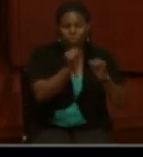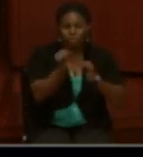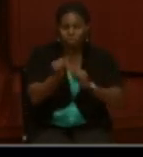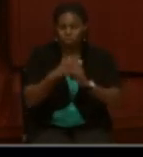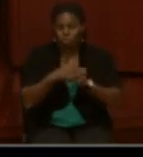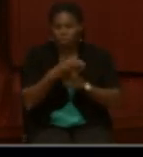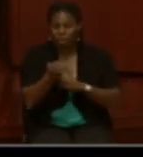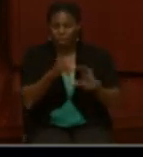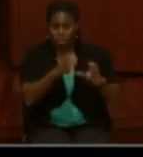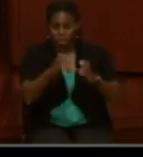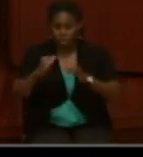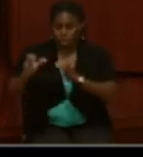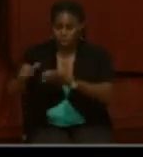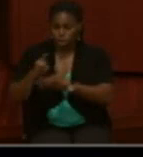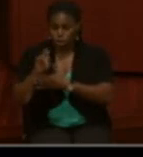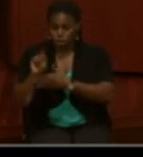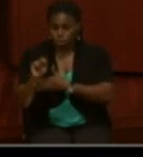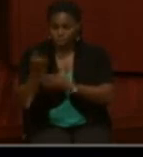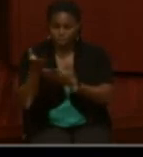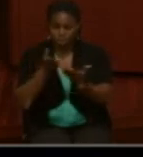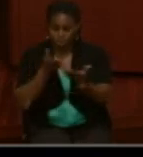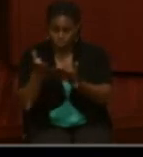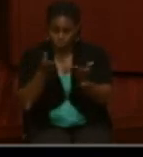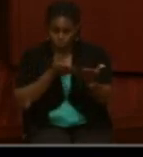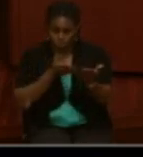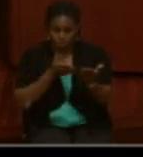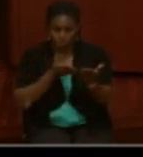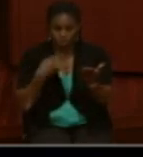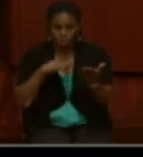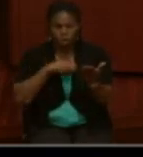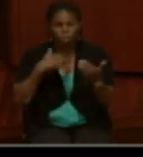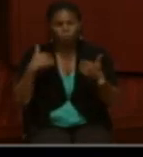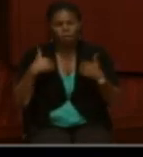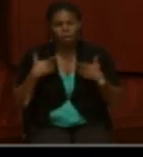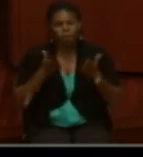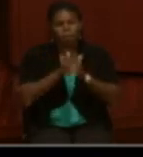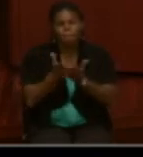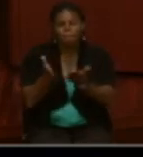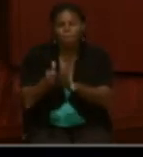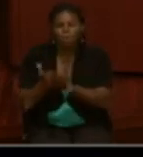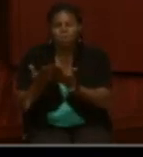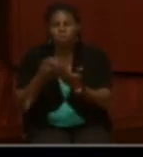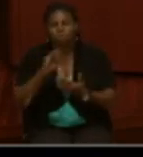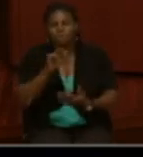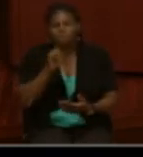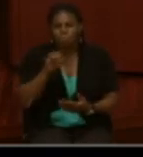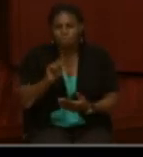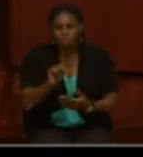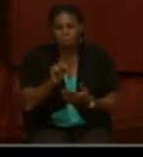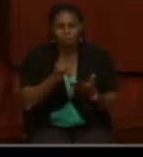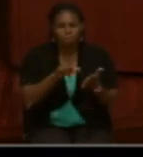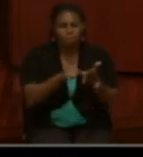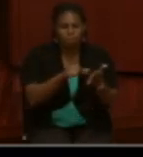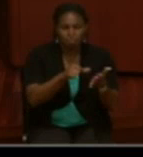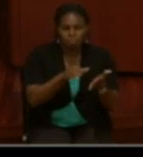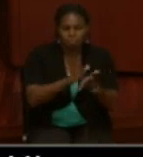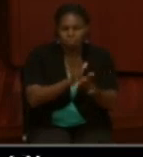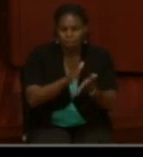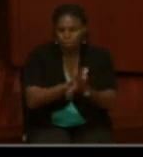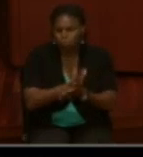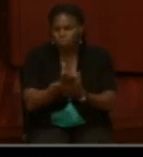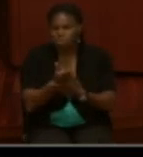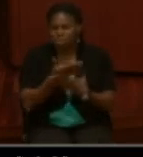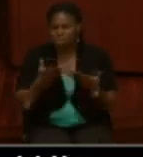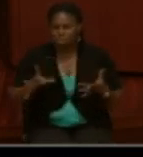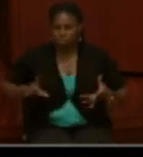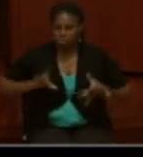unit that the individual served in during the war, we do have regimental books, regimental papers, and record of events that are again keyed